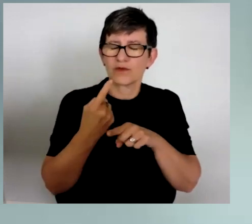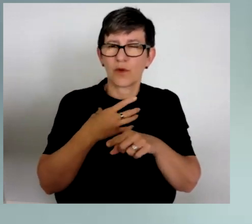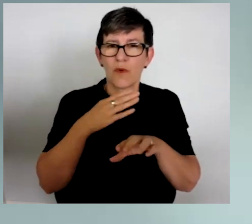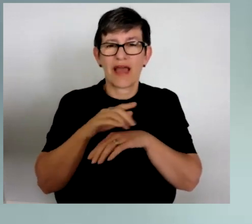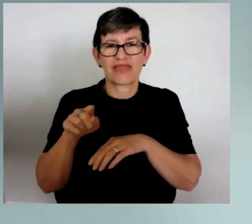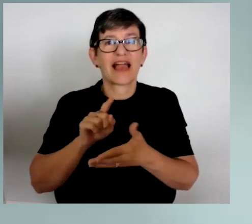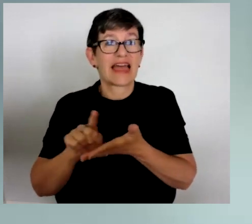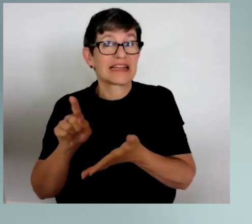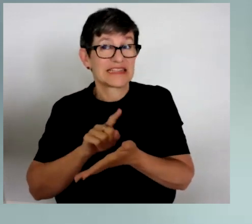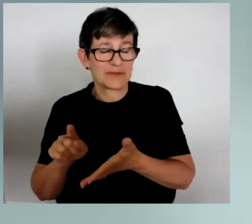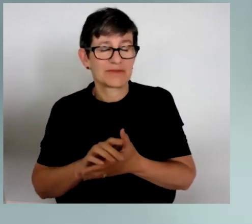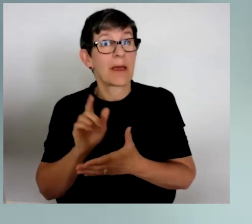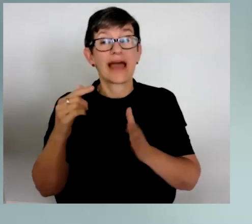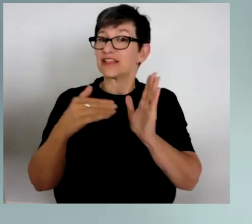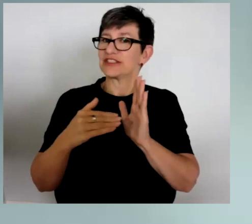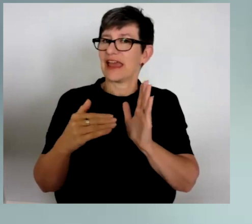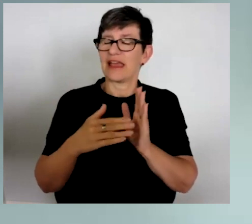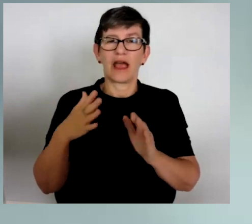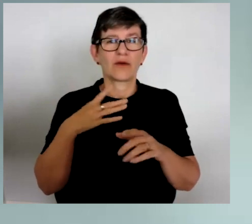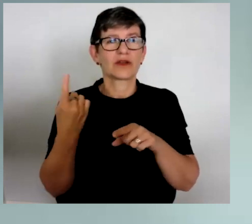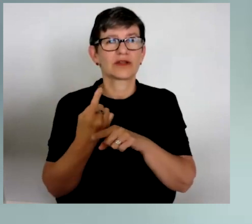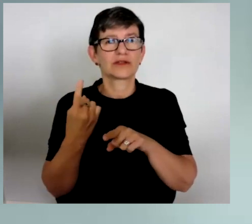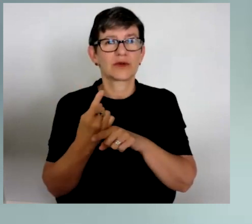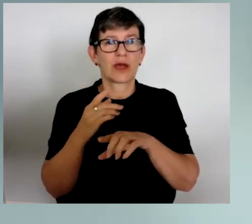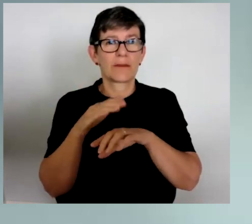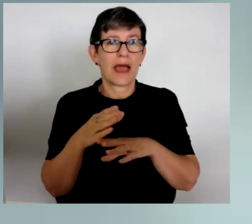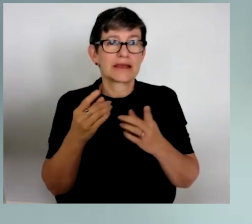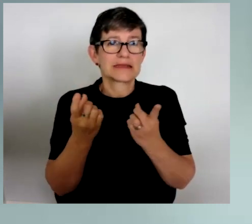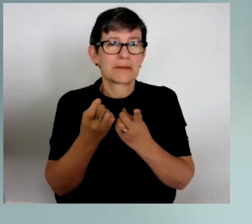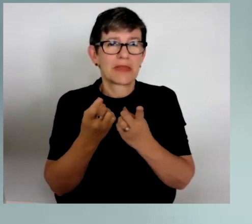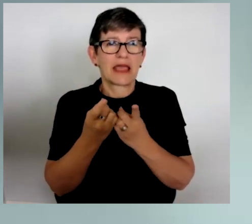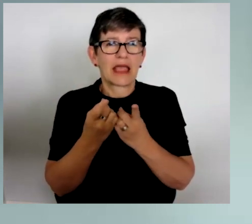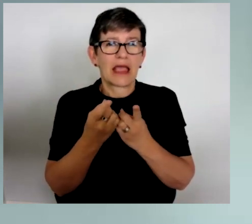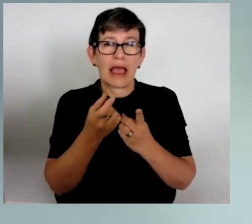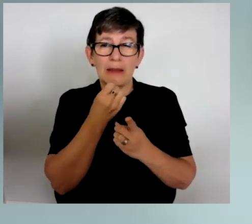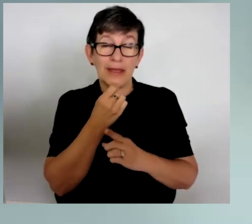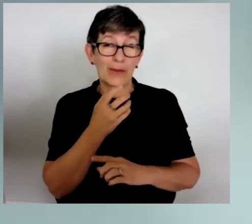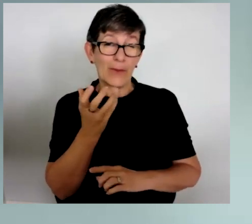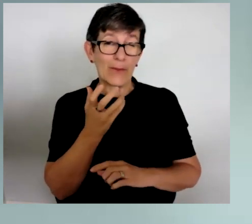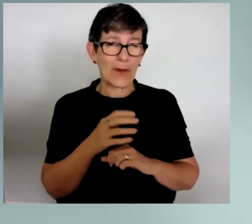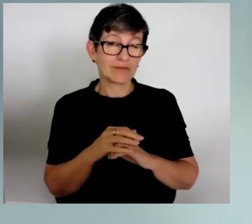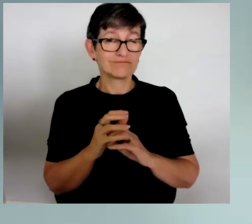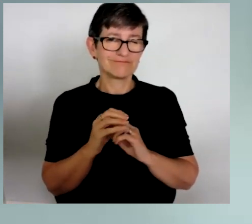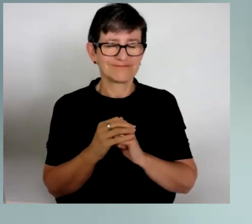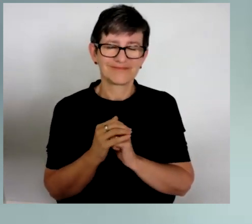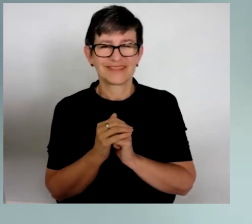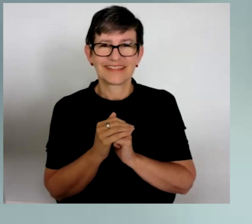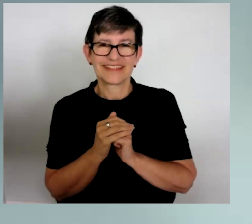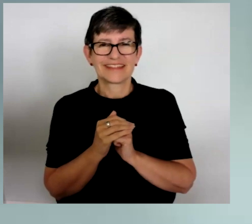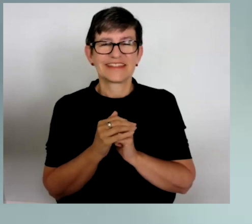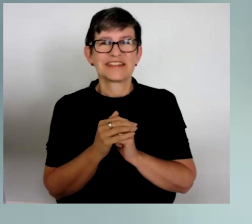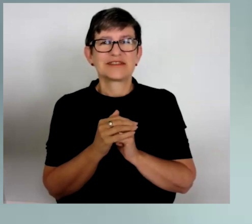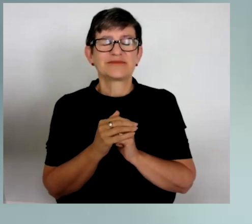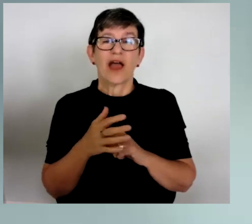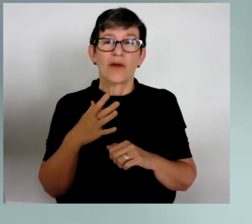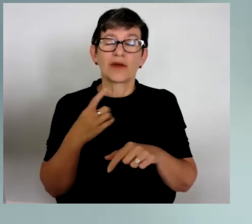little bit more later. But today, I want to talk to you about something a little bit controversial. I